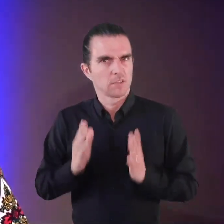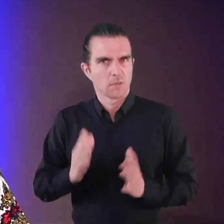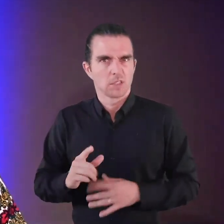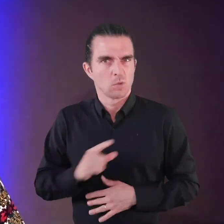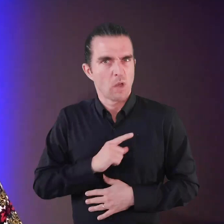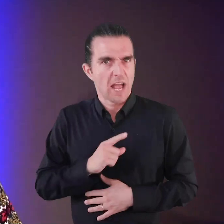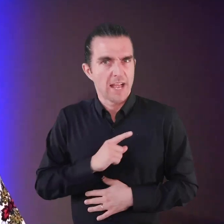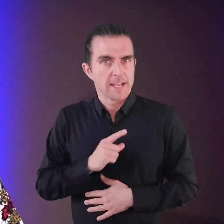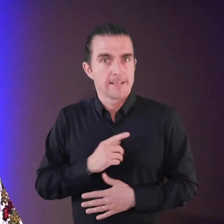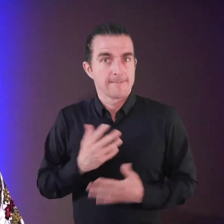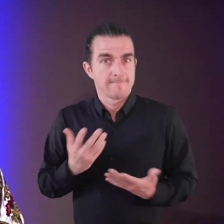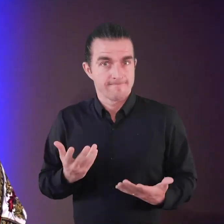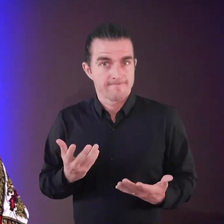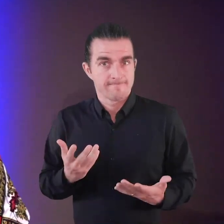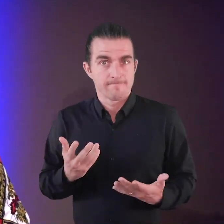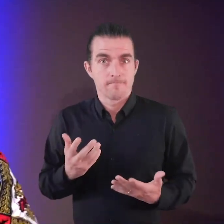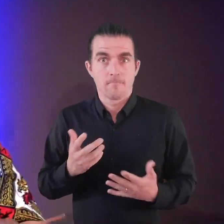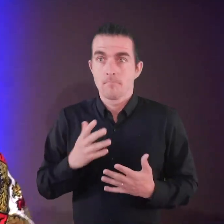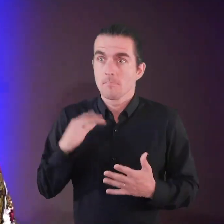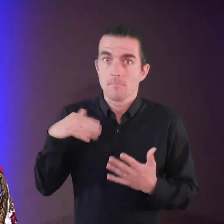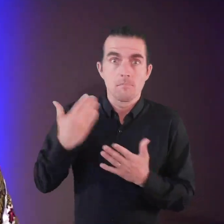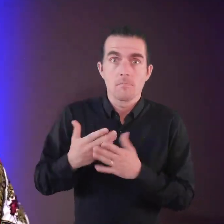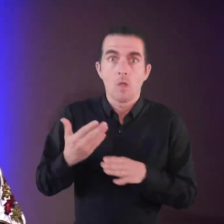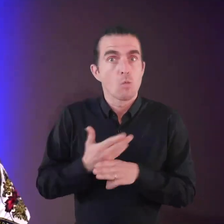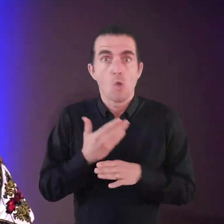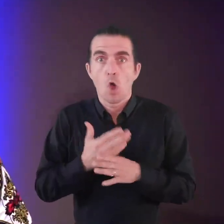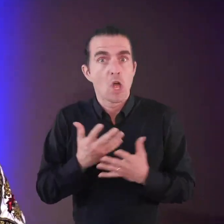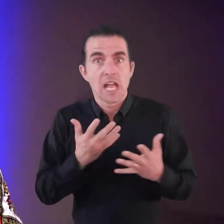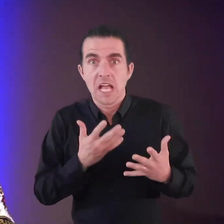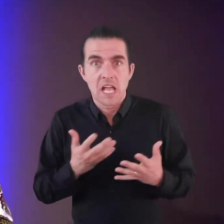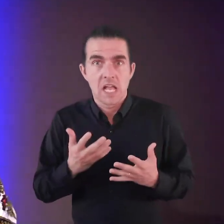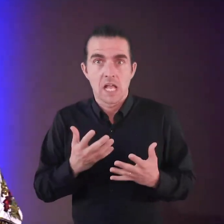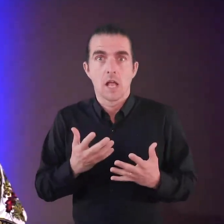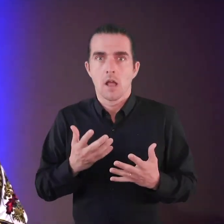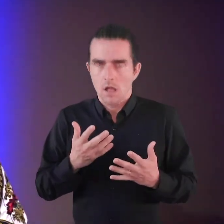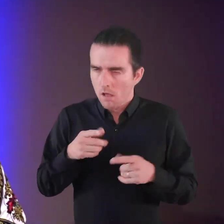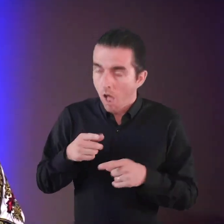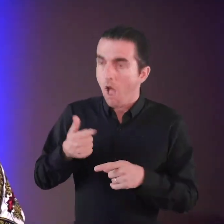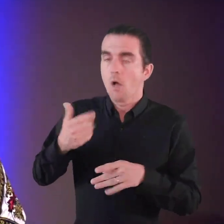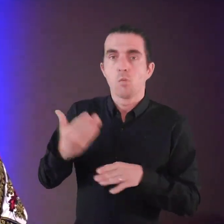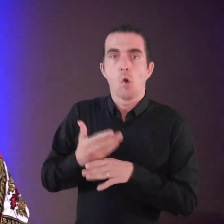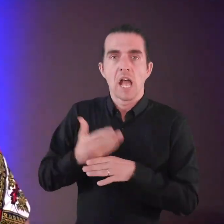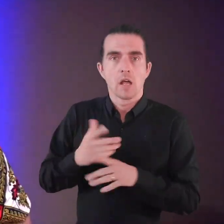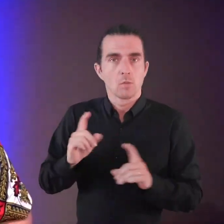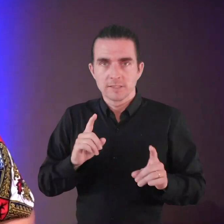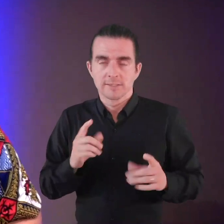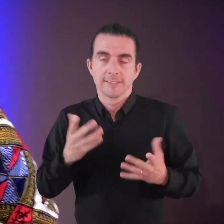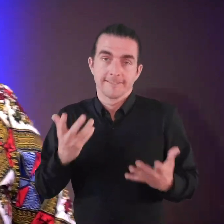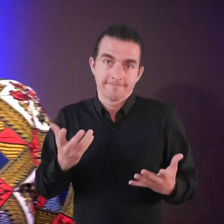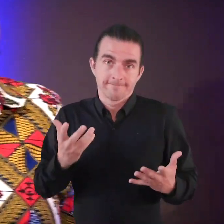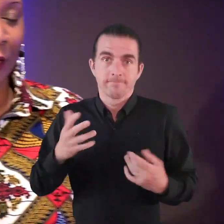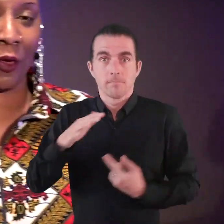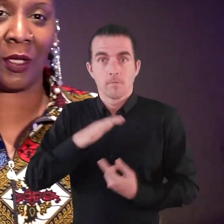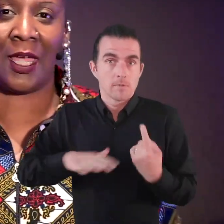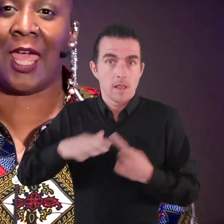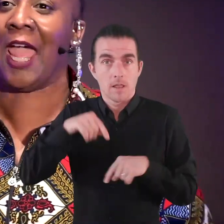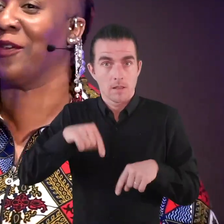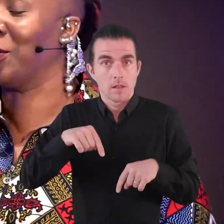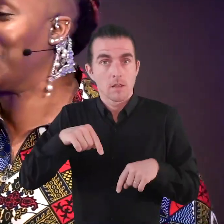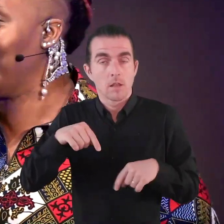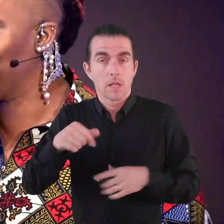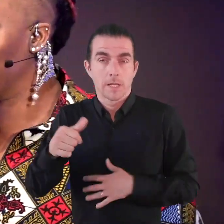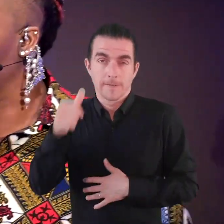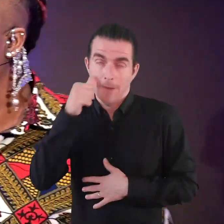approach needed? What is not working with the top-down approach that we currently work to in society? After all,